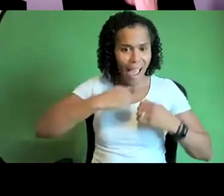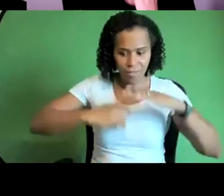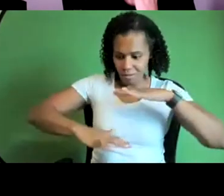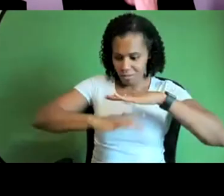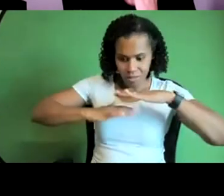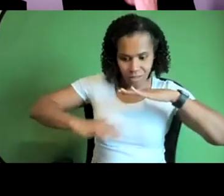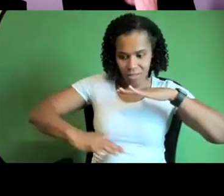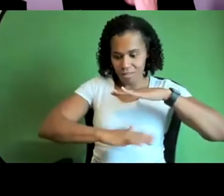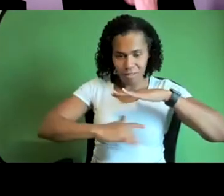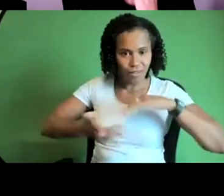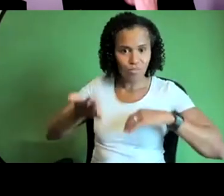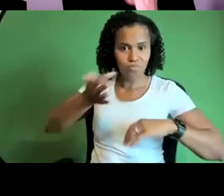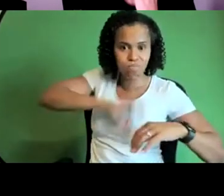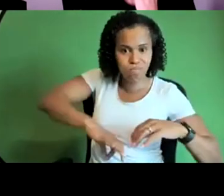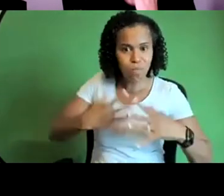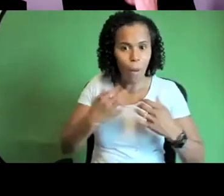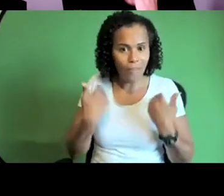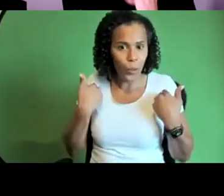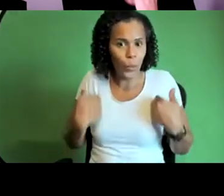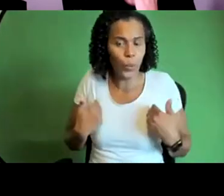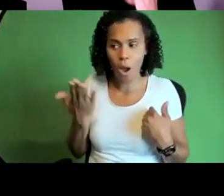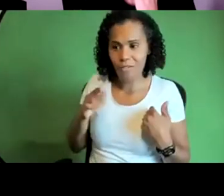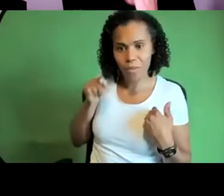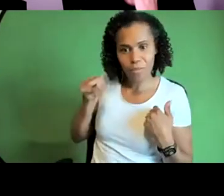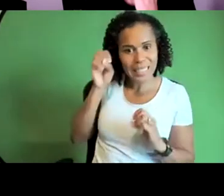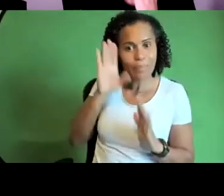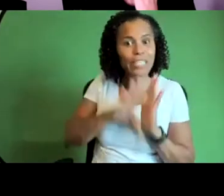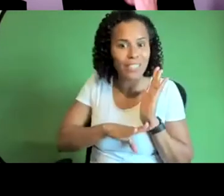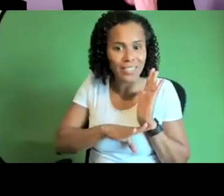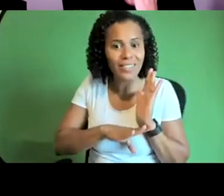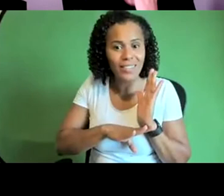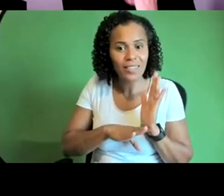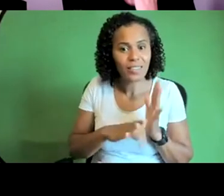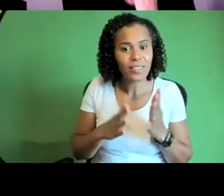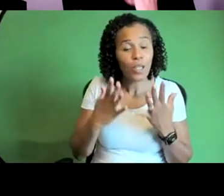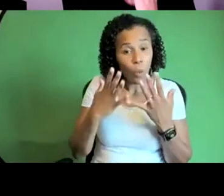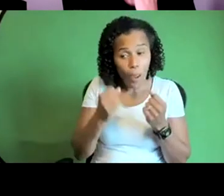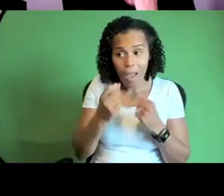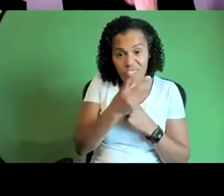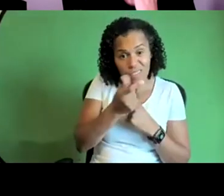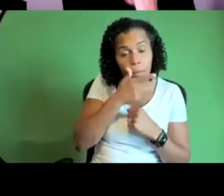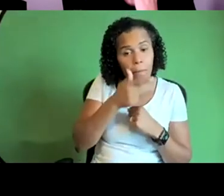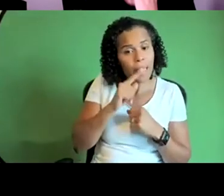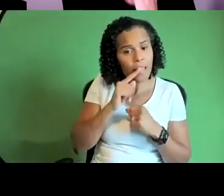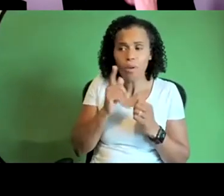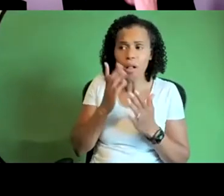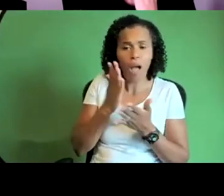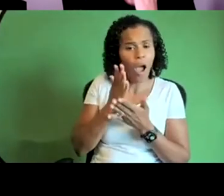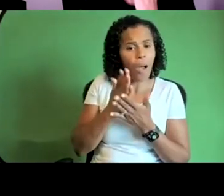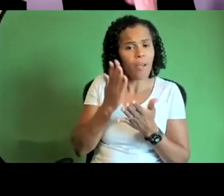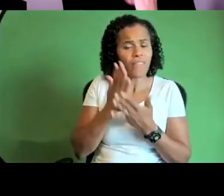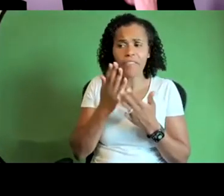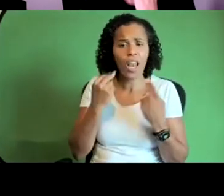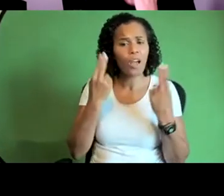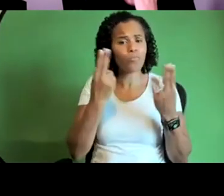way of working that although we work in so of course with lots of people who are very autonomous about the way they practice and do have